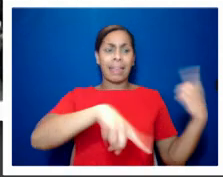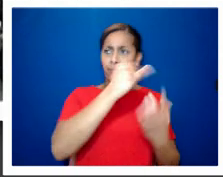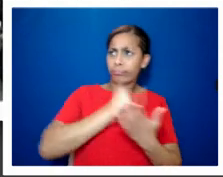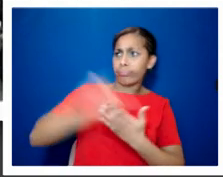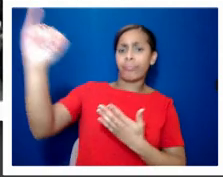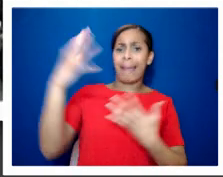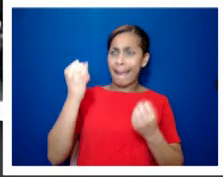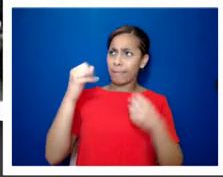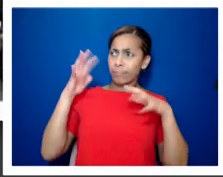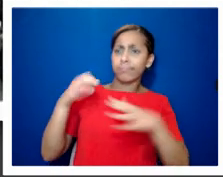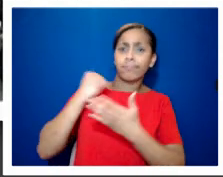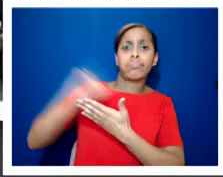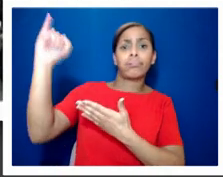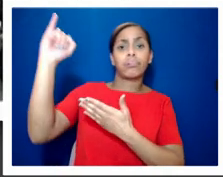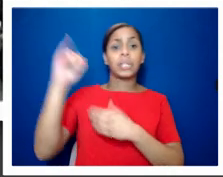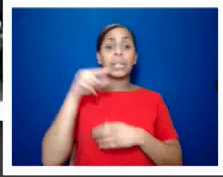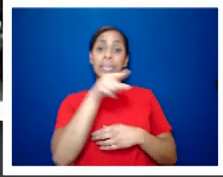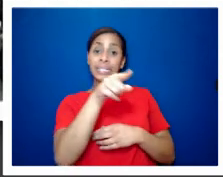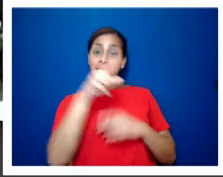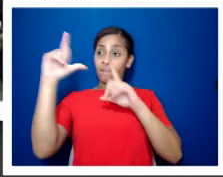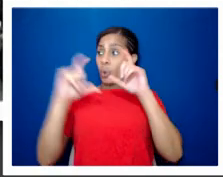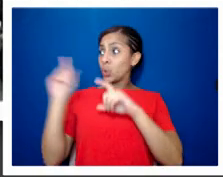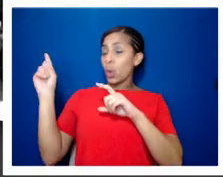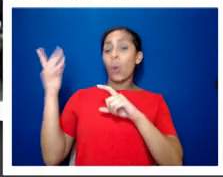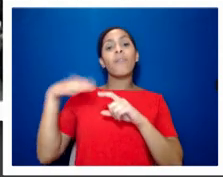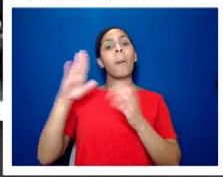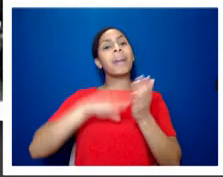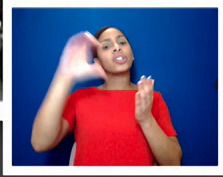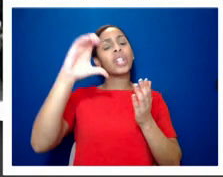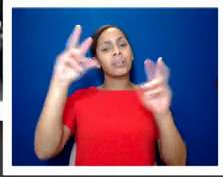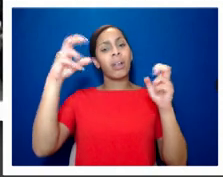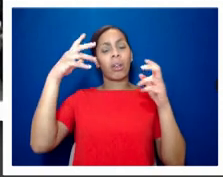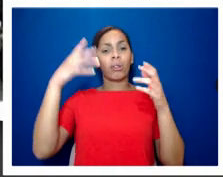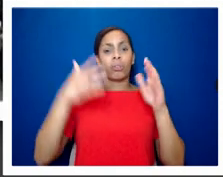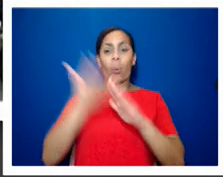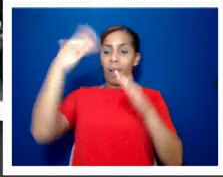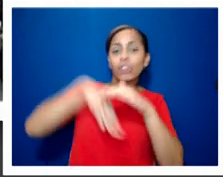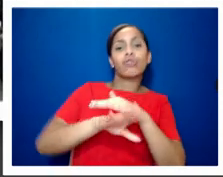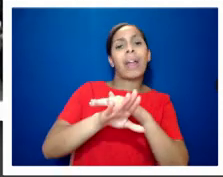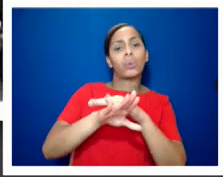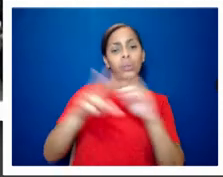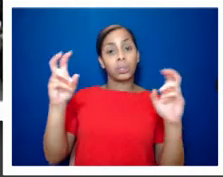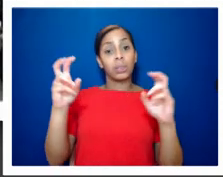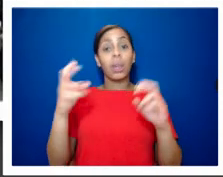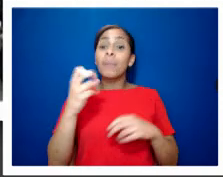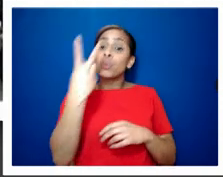that occurred in manchester on the 20th of february 1988 attended by about 20 000 people